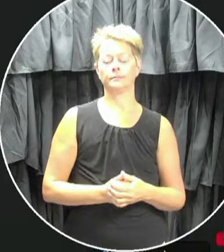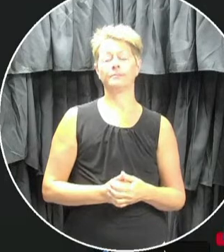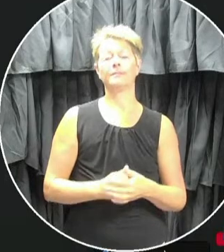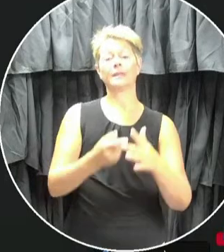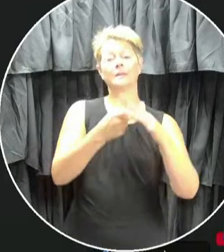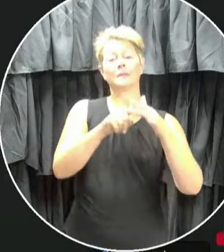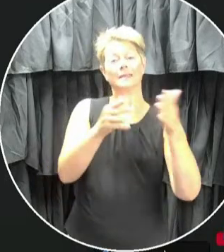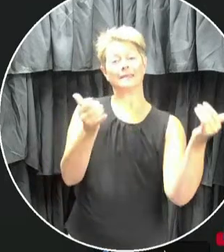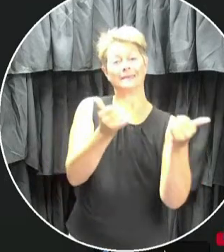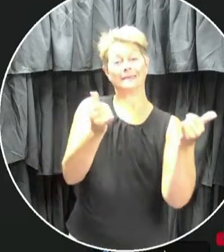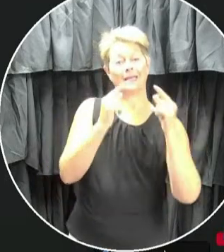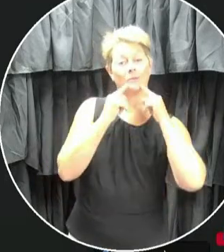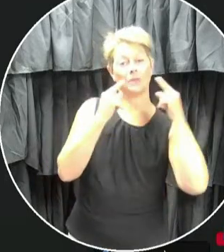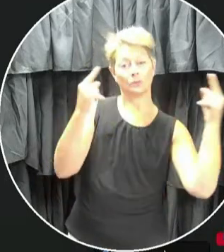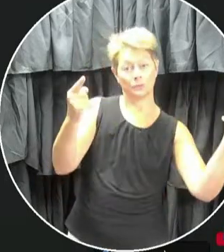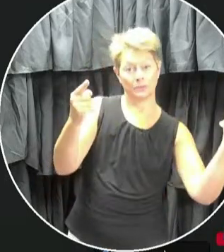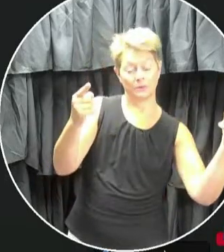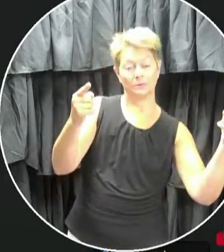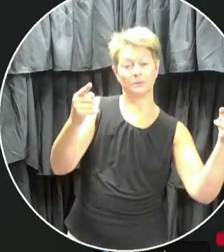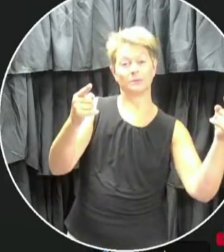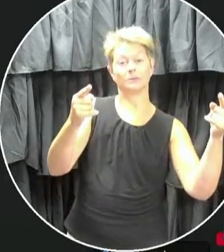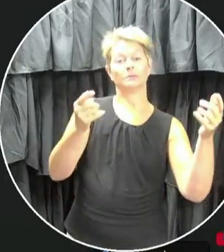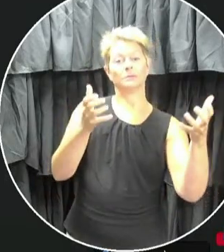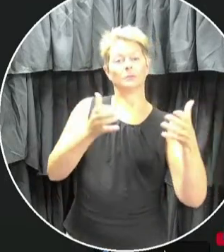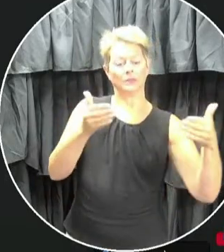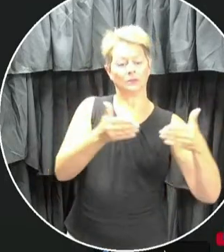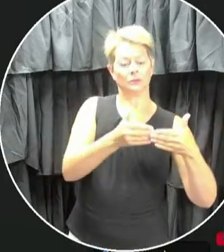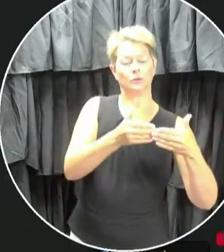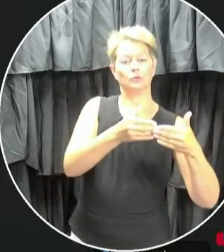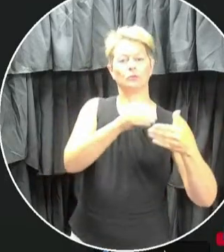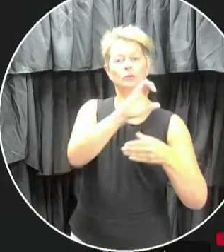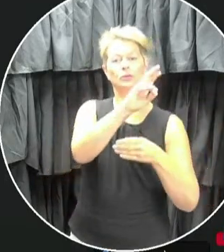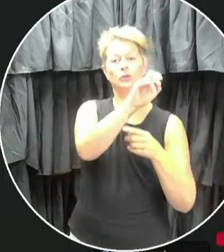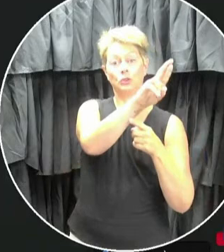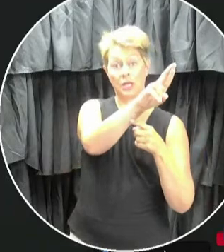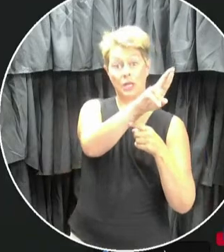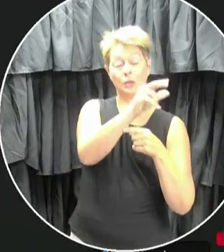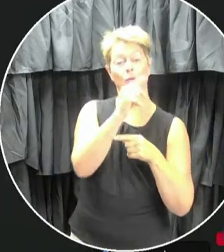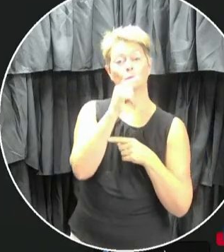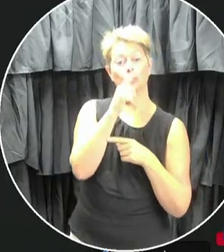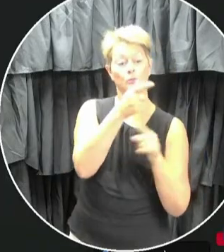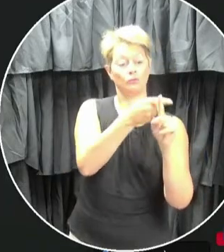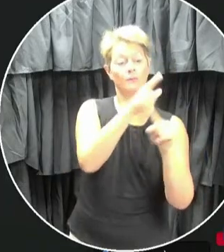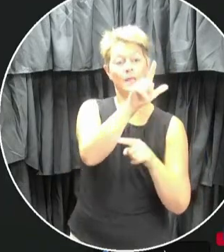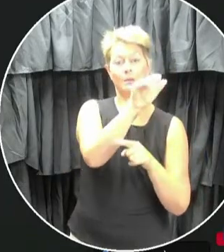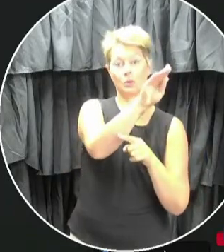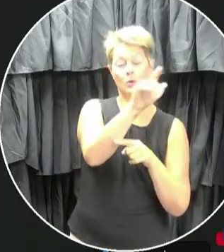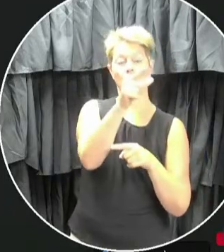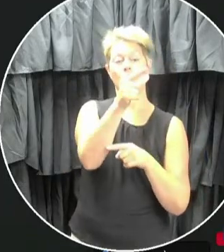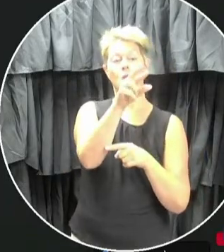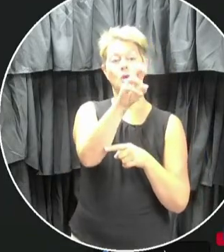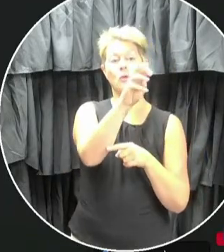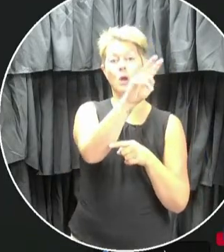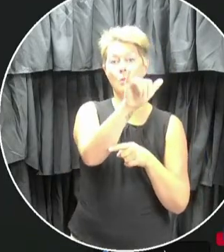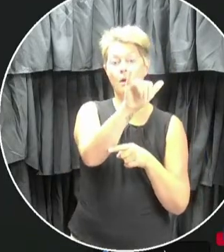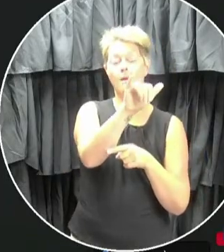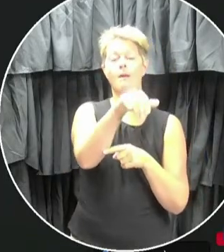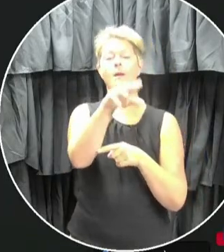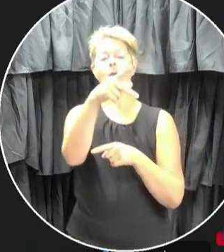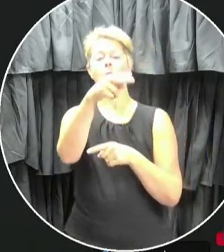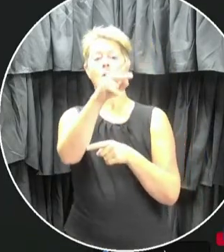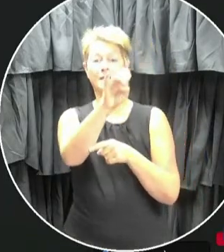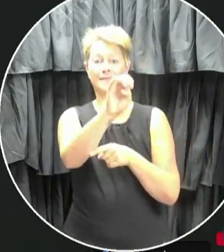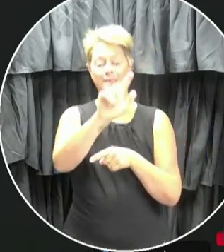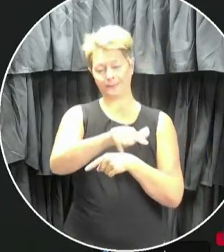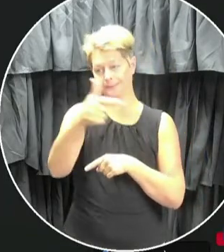begin today's announcement, may I introduce chair of the district's board of trustees joining us from Labrador, Gromway Price. Mr. Price, I hand